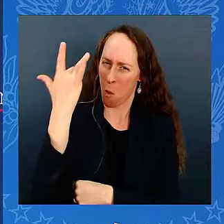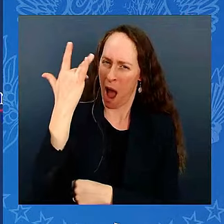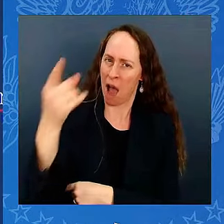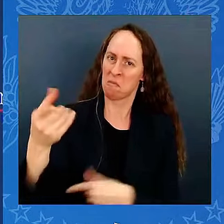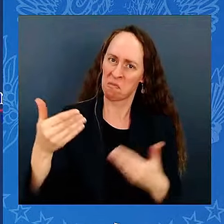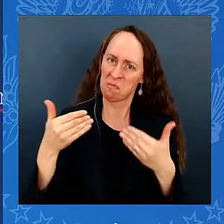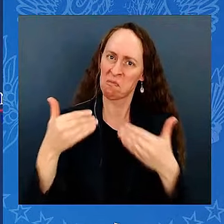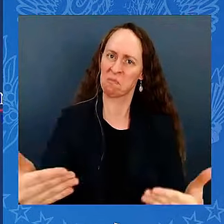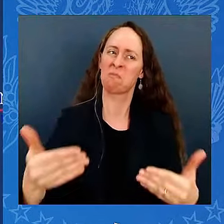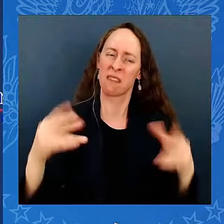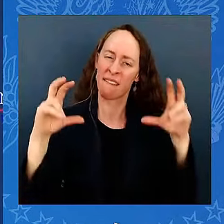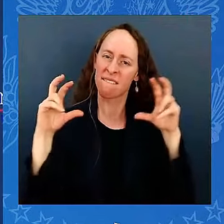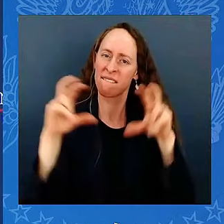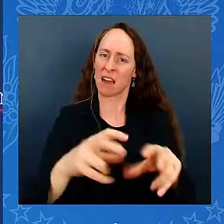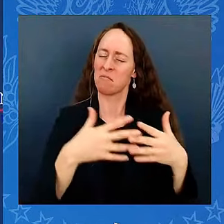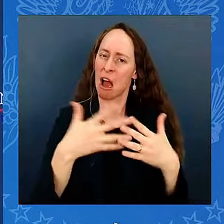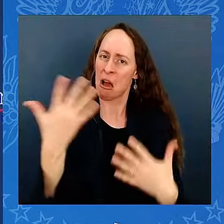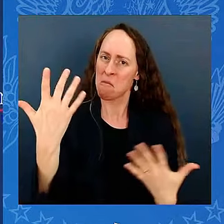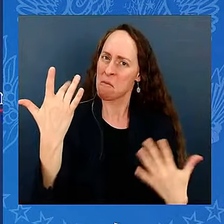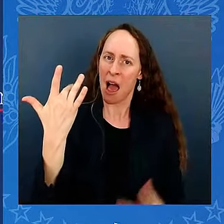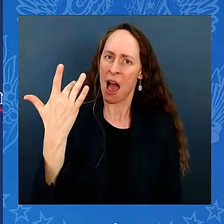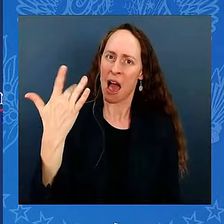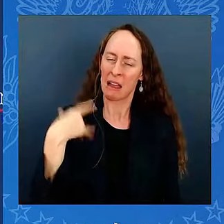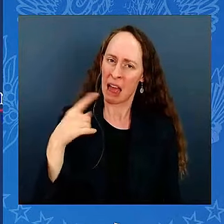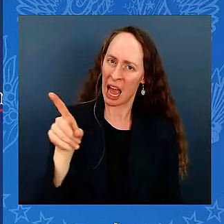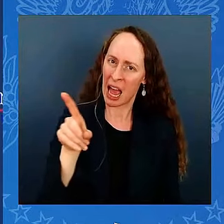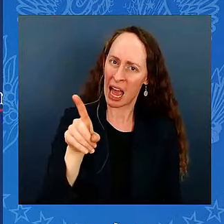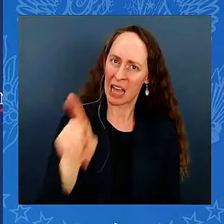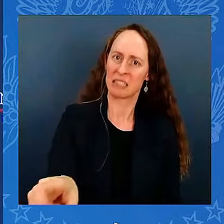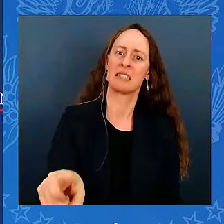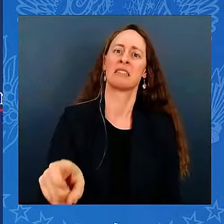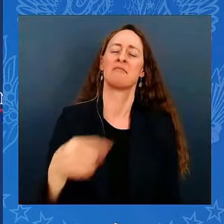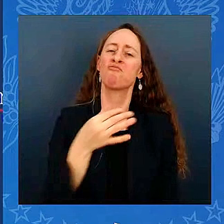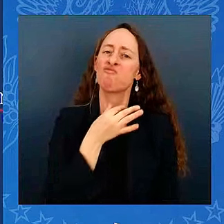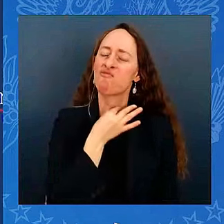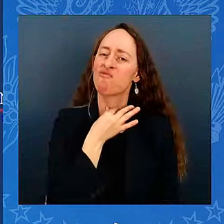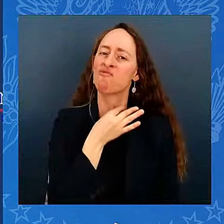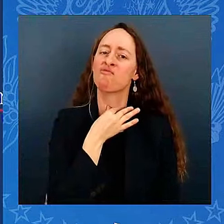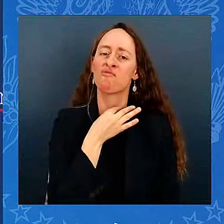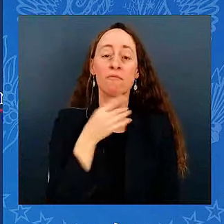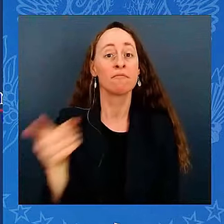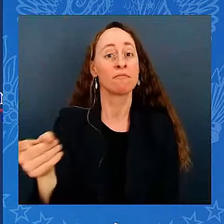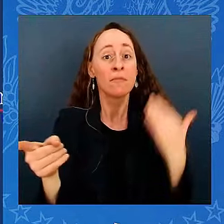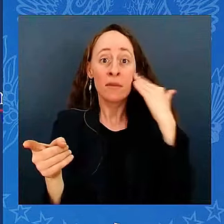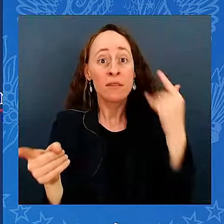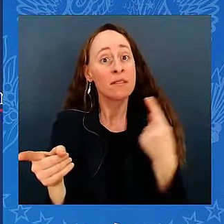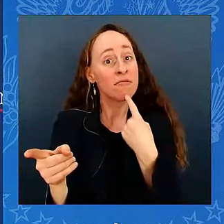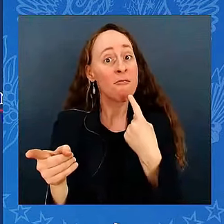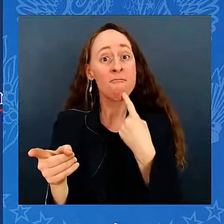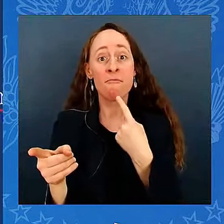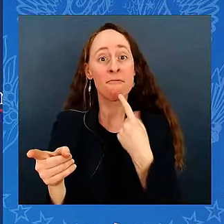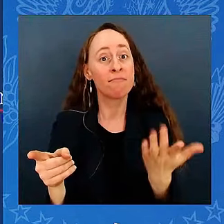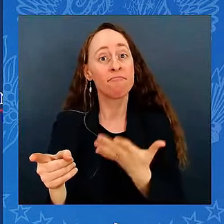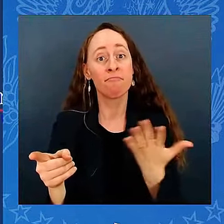to build chip factories in the United States, they mentioned two reasons. Because of our workforce,